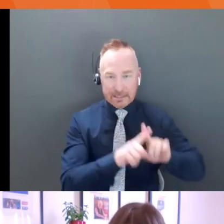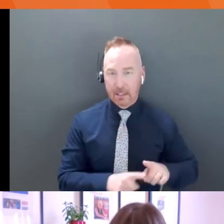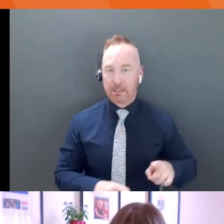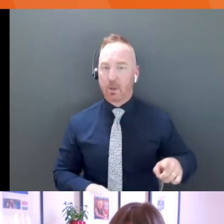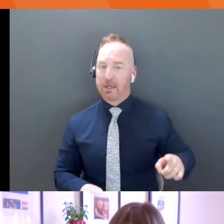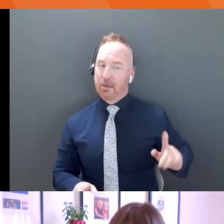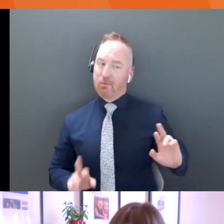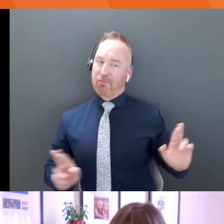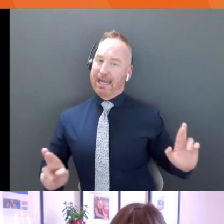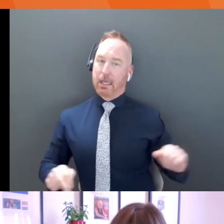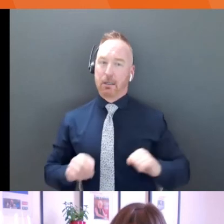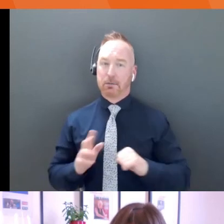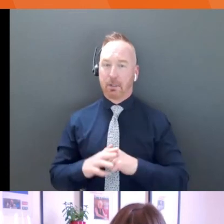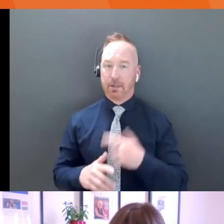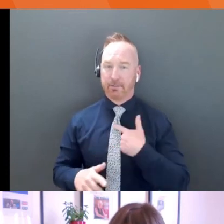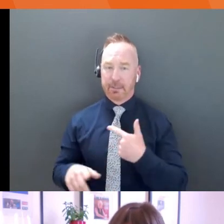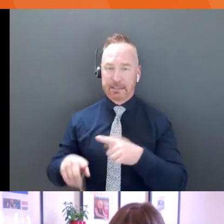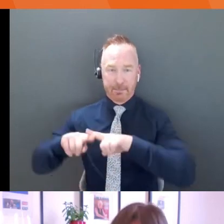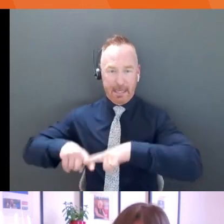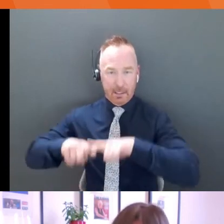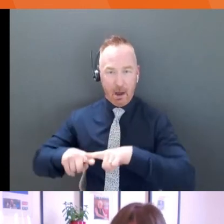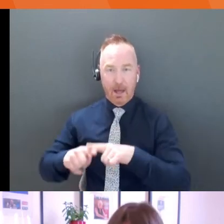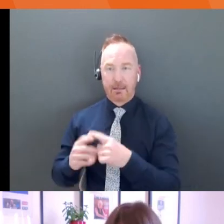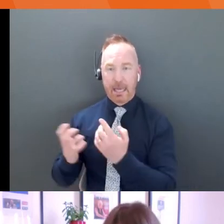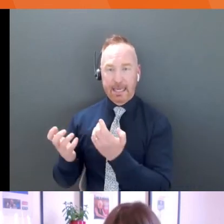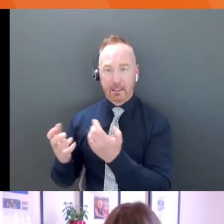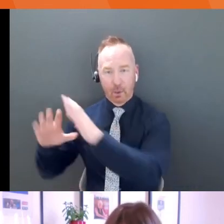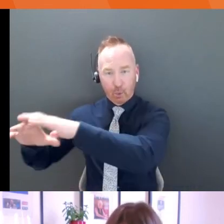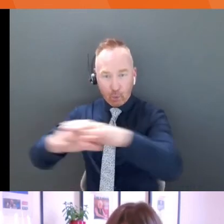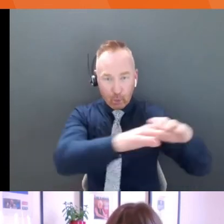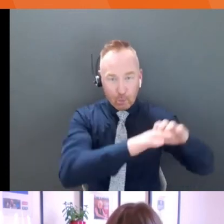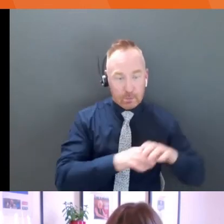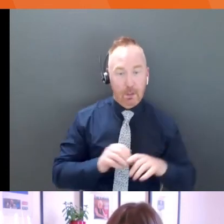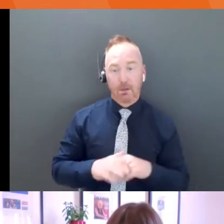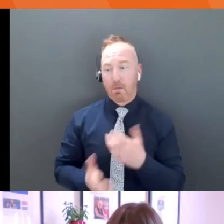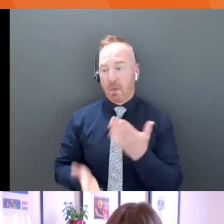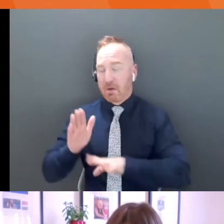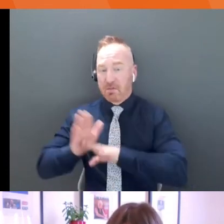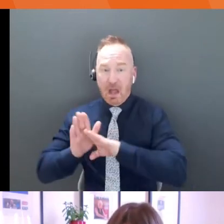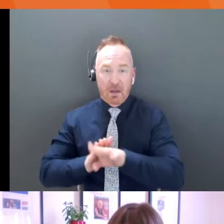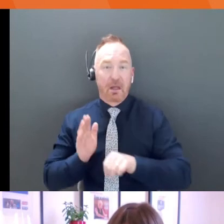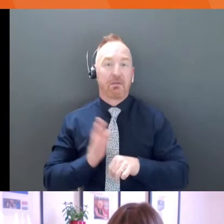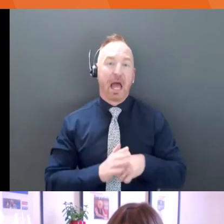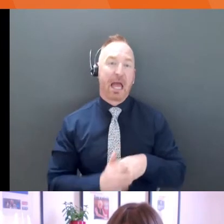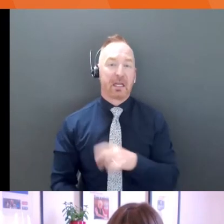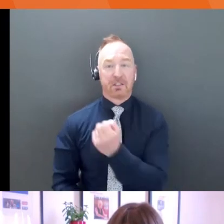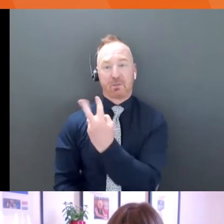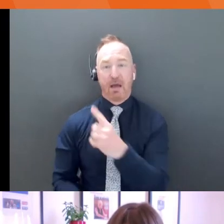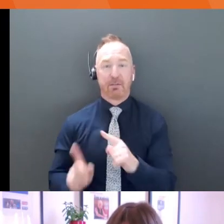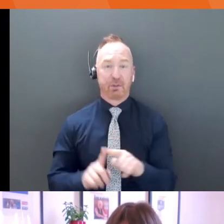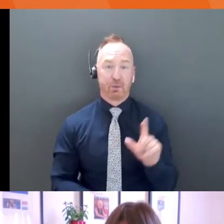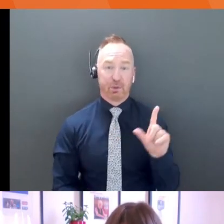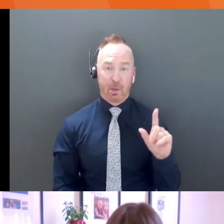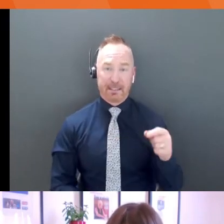you need to do is build a strong 12, uh, you know, 20, 12 to 20 slides, uh, that really tell your